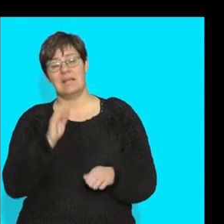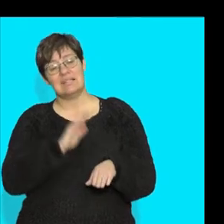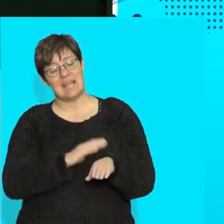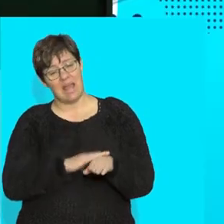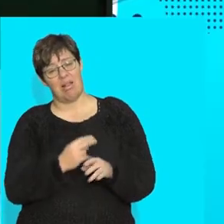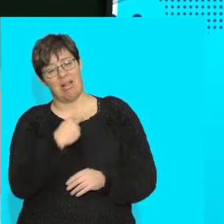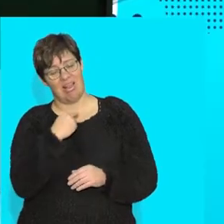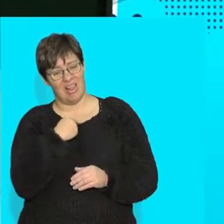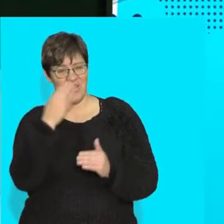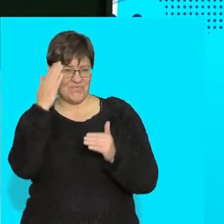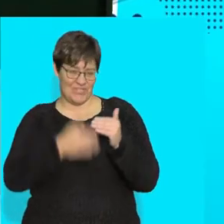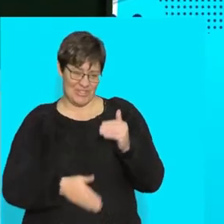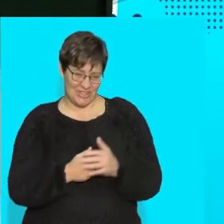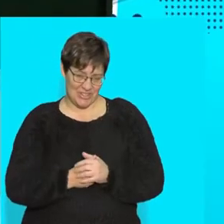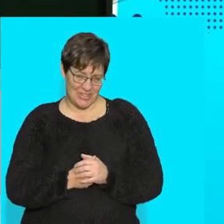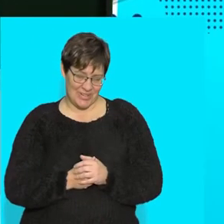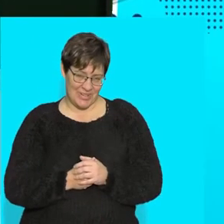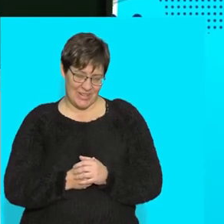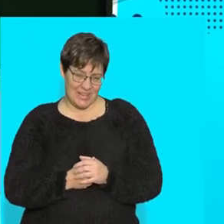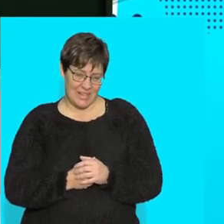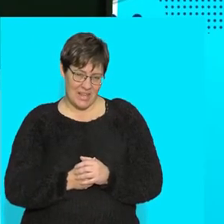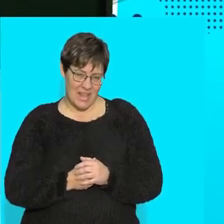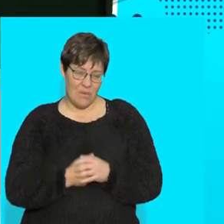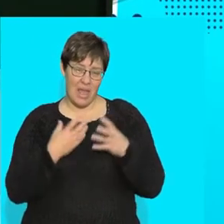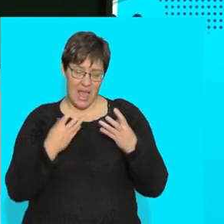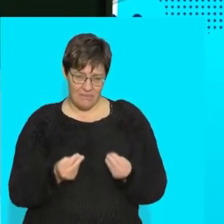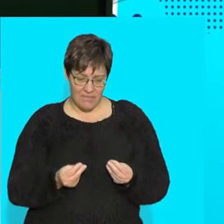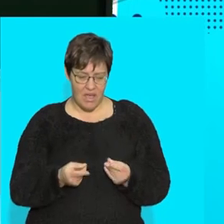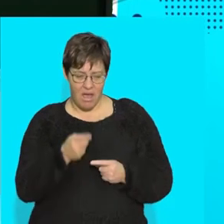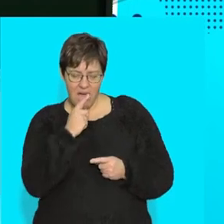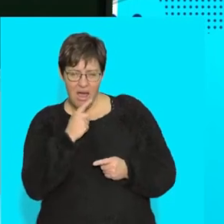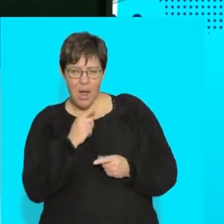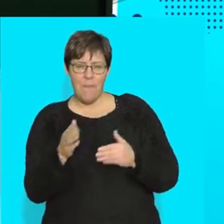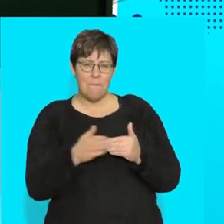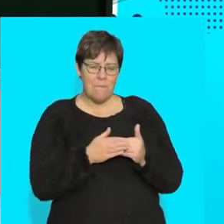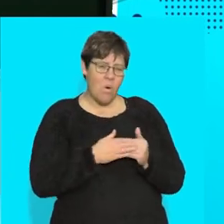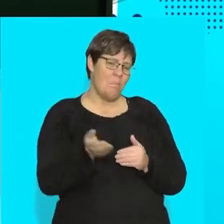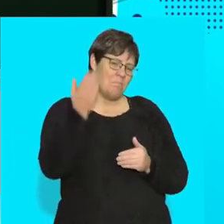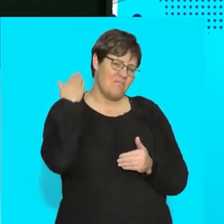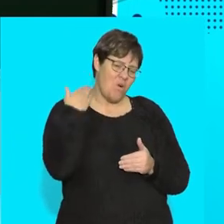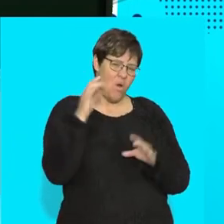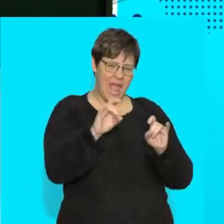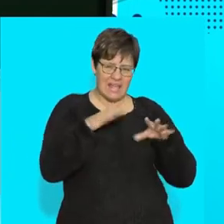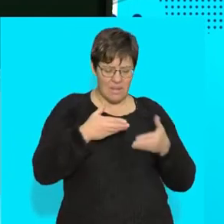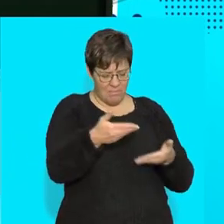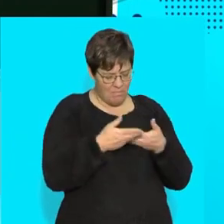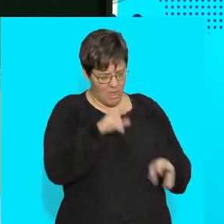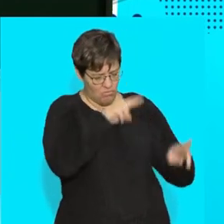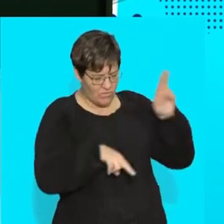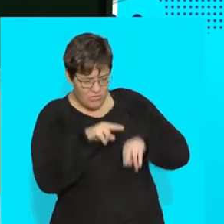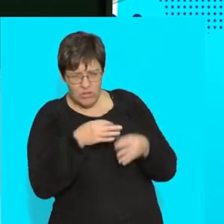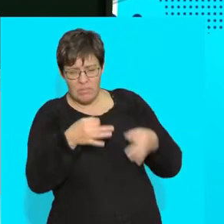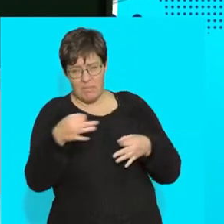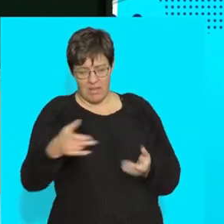now has run out so if you're gonna get go and get x-pass papers go and get revision papers right